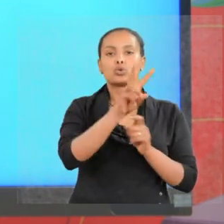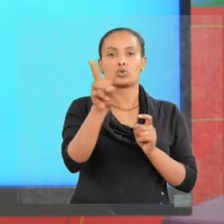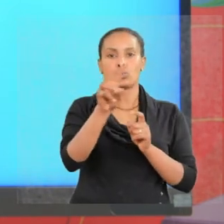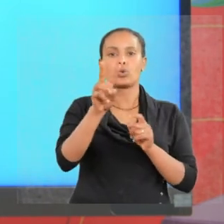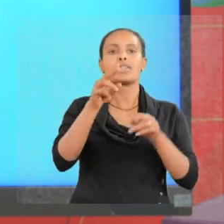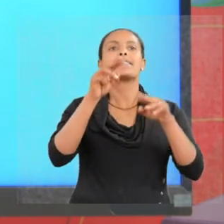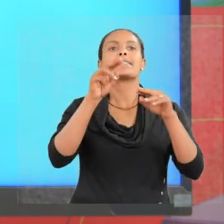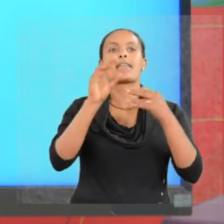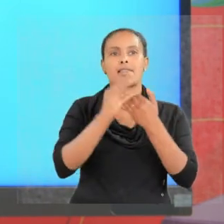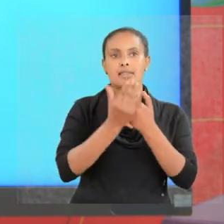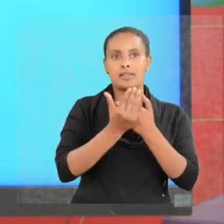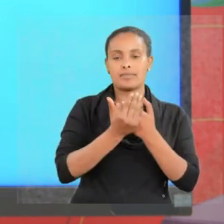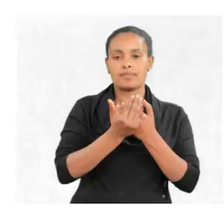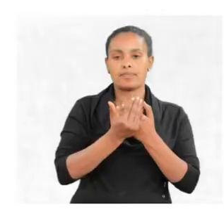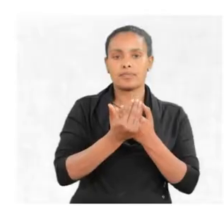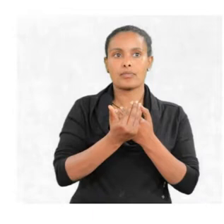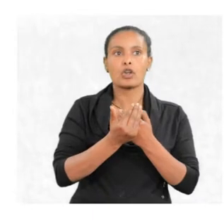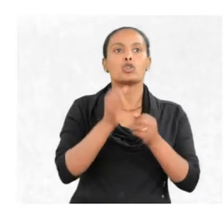sets.